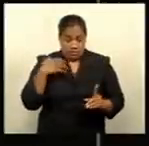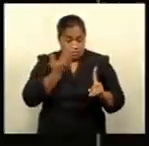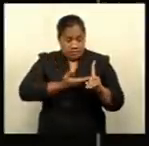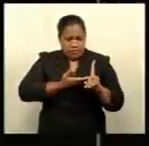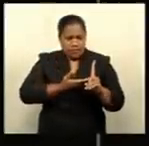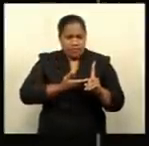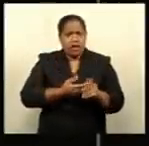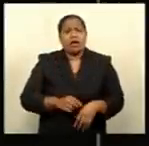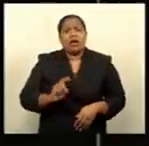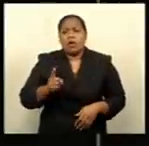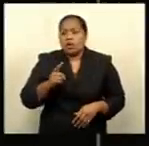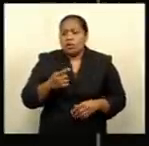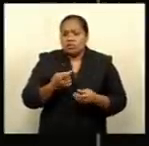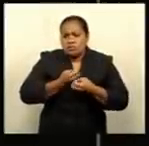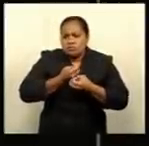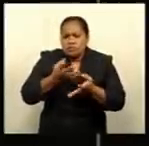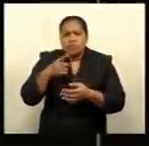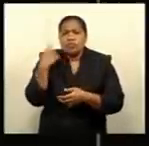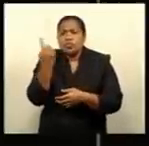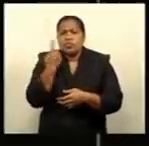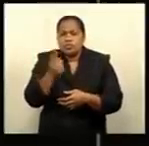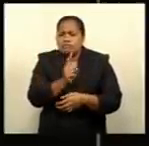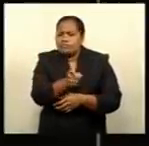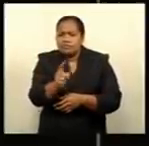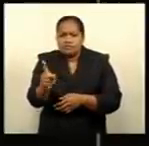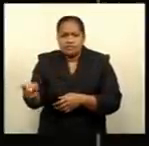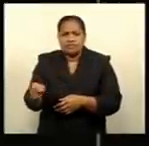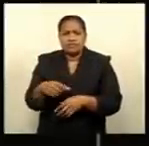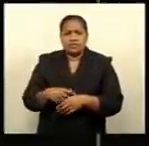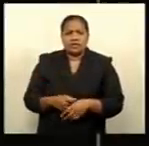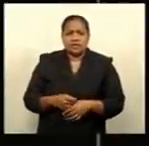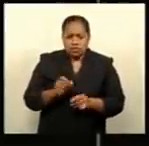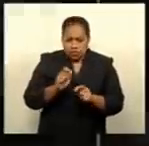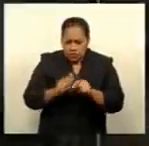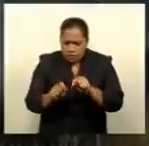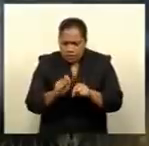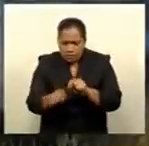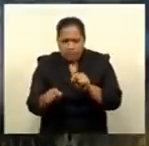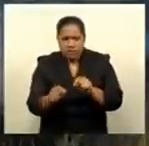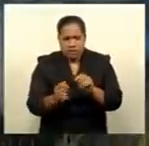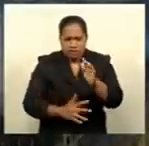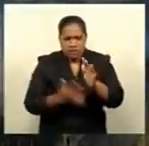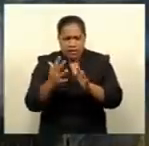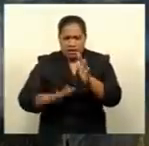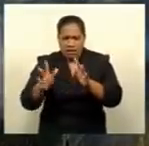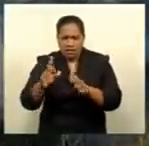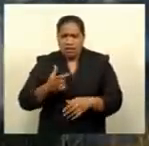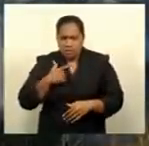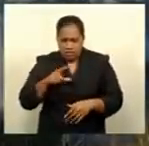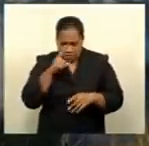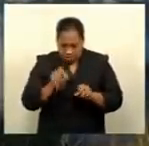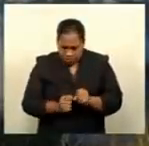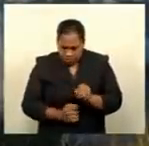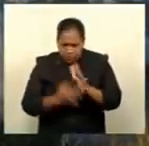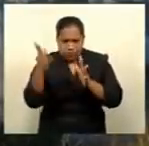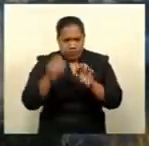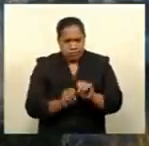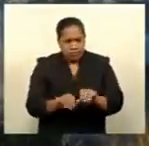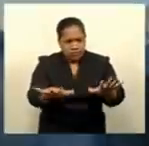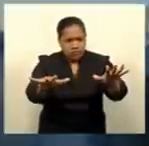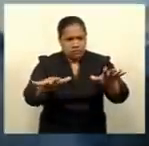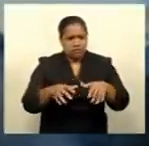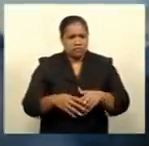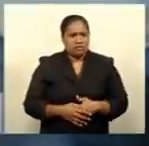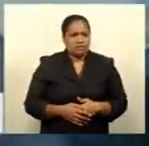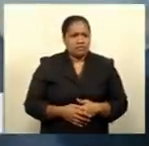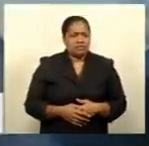who are carelessly lighting fires that pose a threat to properties. This month to date, 243 such